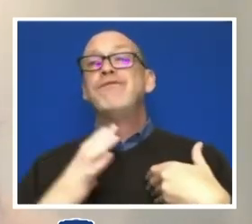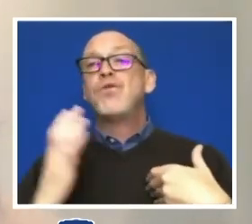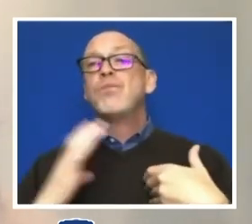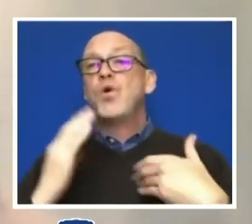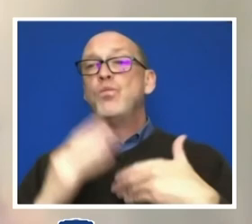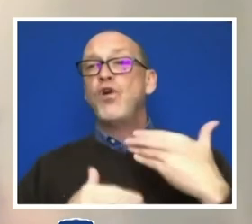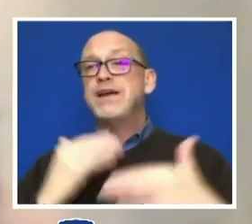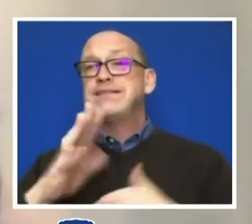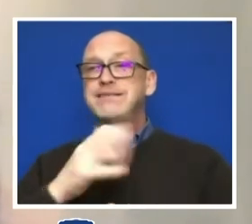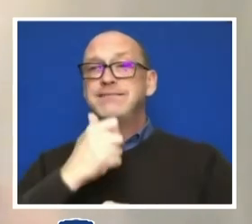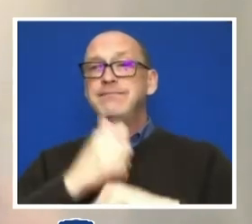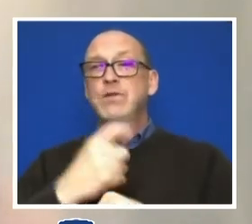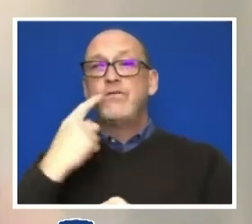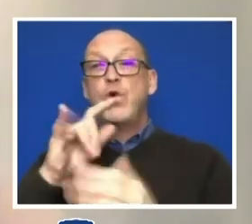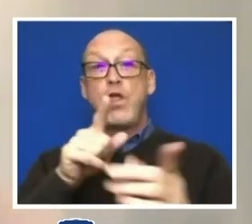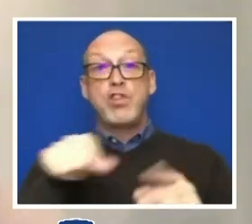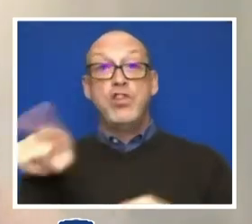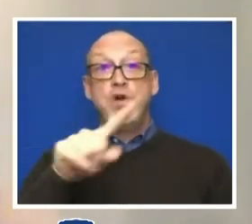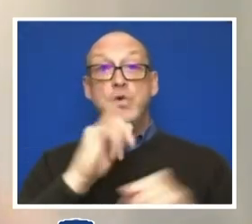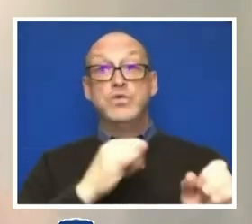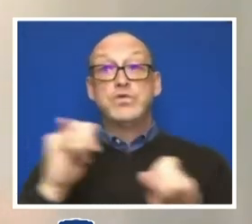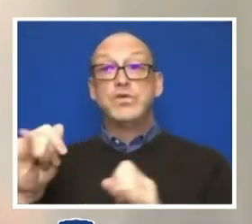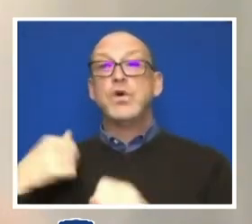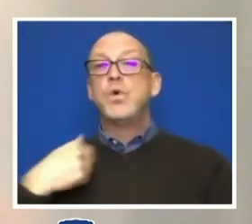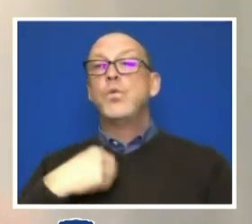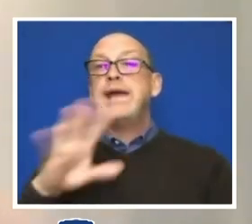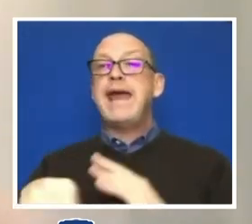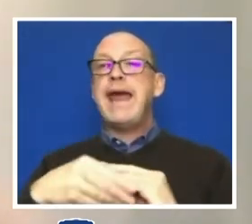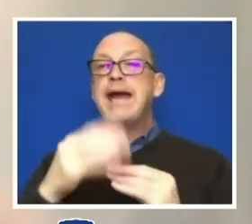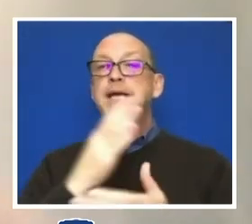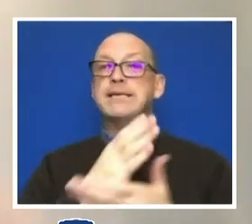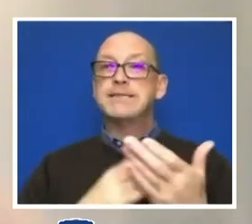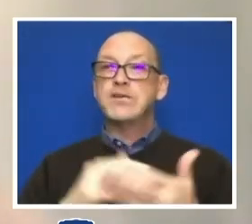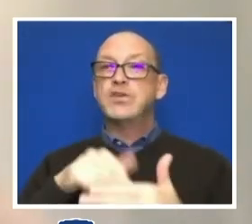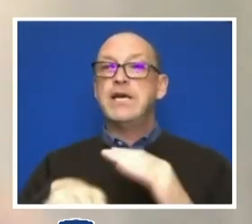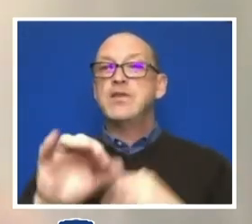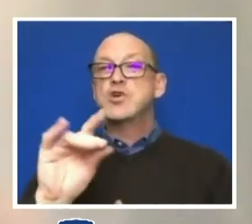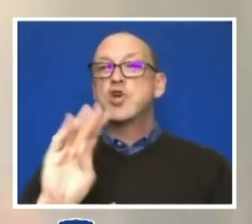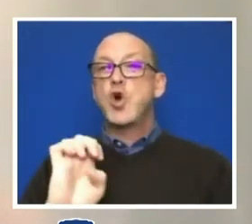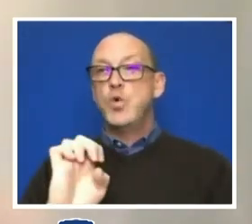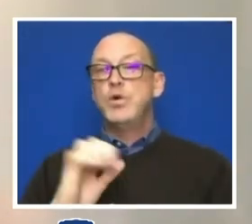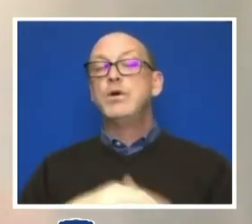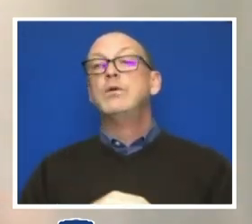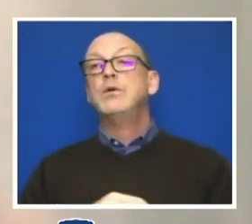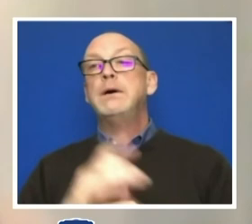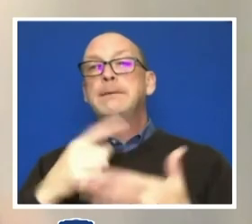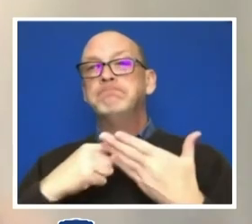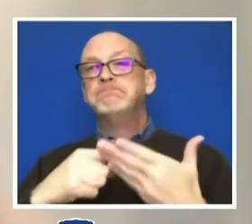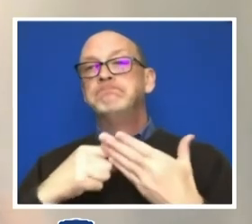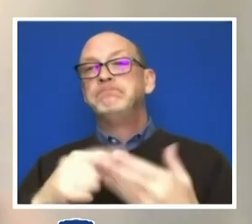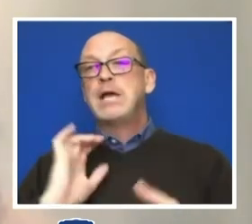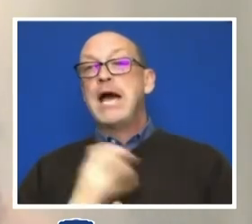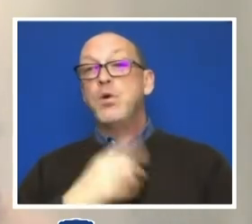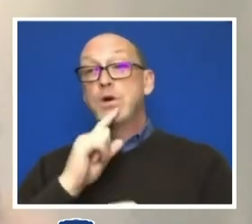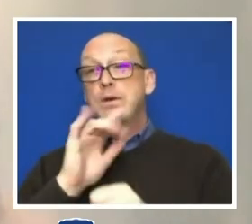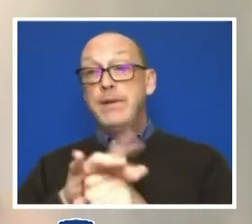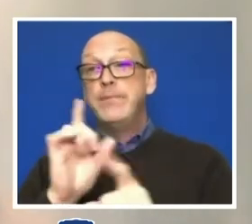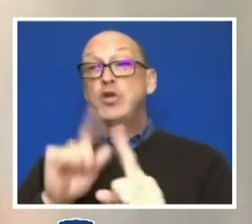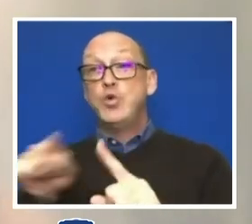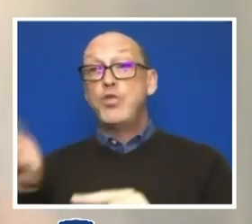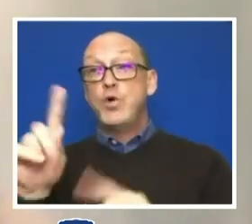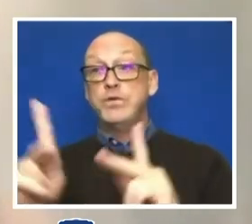for those individuals. So we've added a section in the code that discusses our commitment to those parties